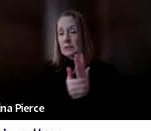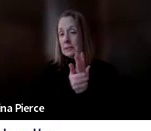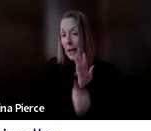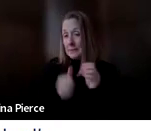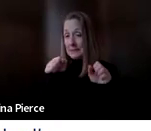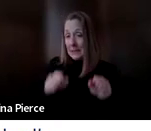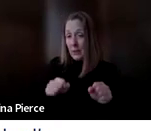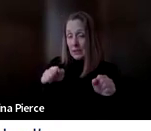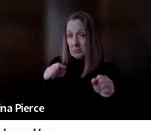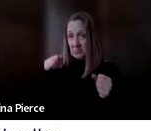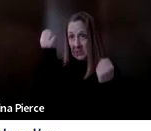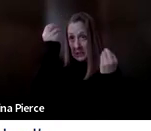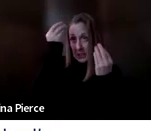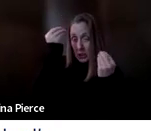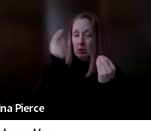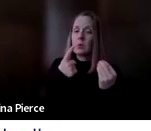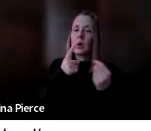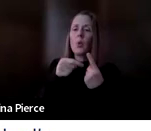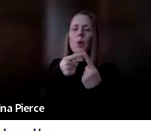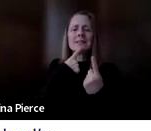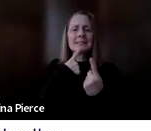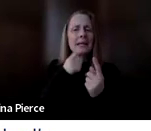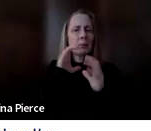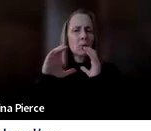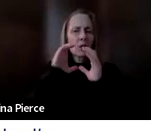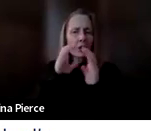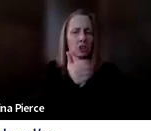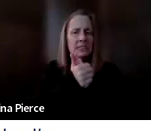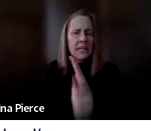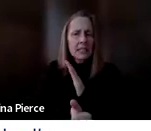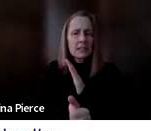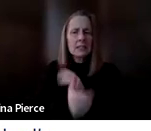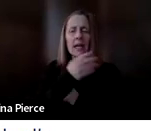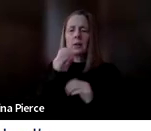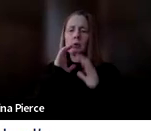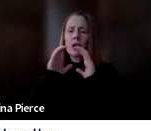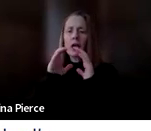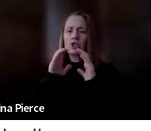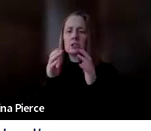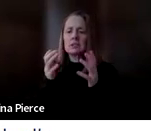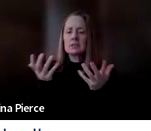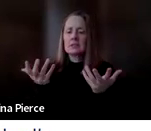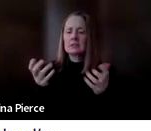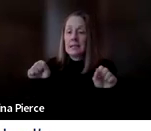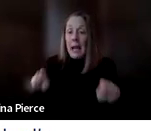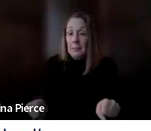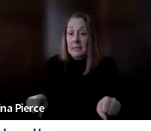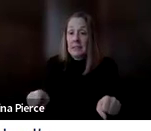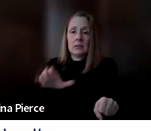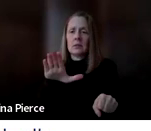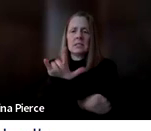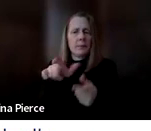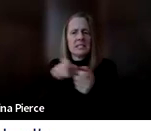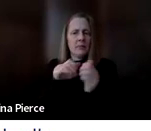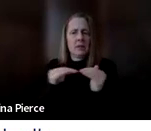can consider. And when I say communication skills and communication competencies, I'm not saying them as they need to be at a certain level to